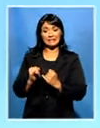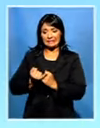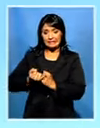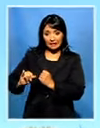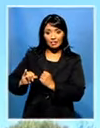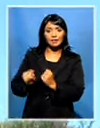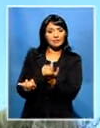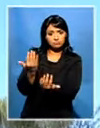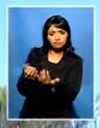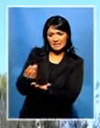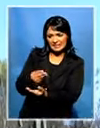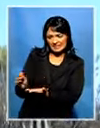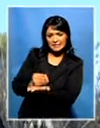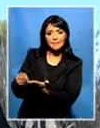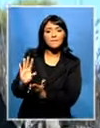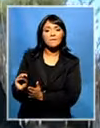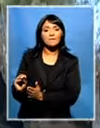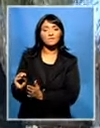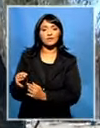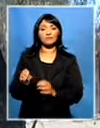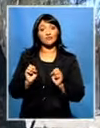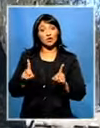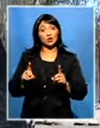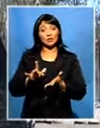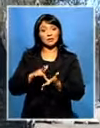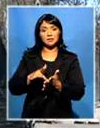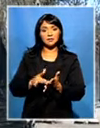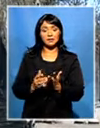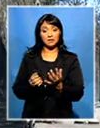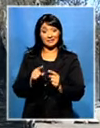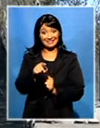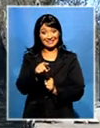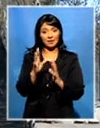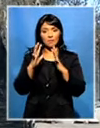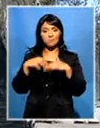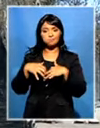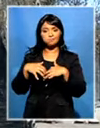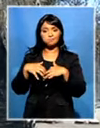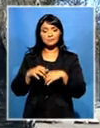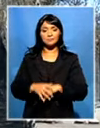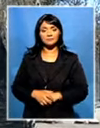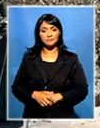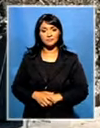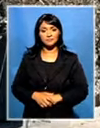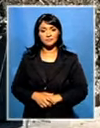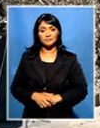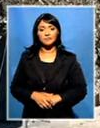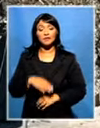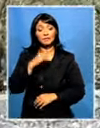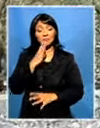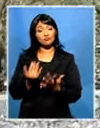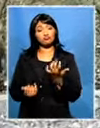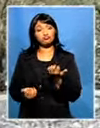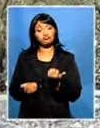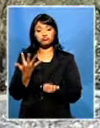burning at this stage. An education center near Zastron was razed to the ground. Destroyed in the fire was nine thatch huts